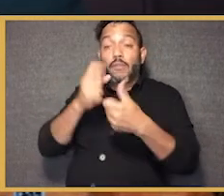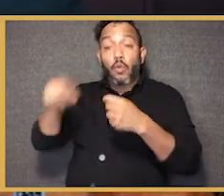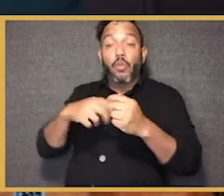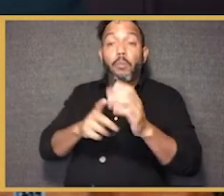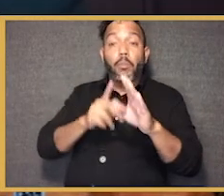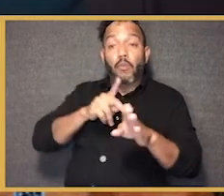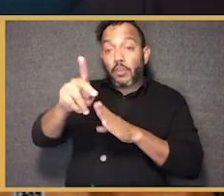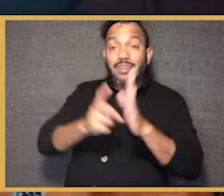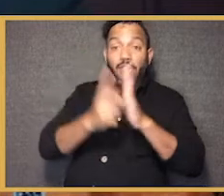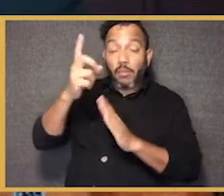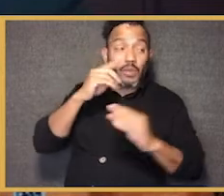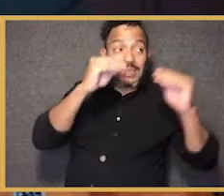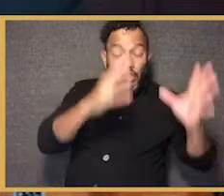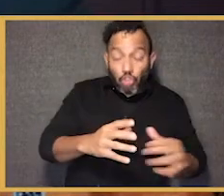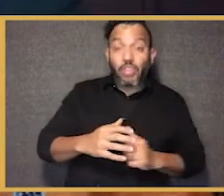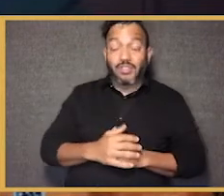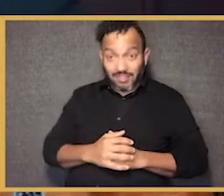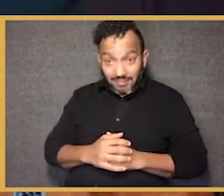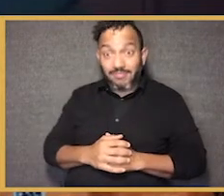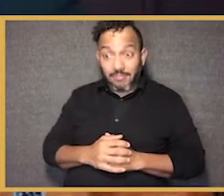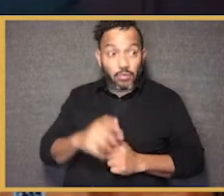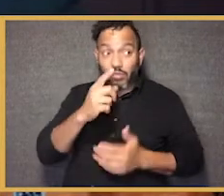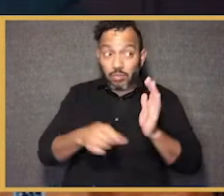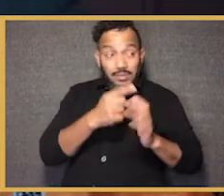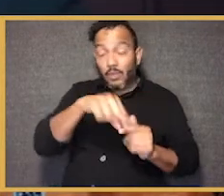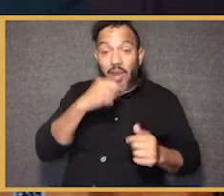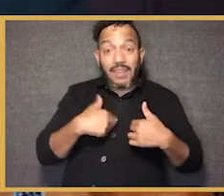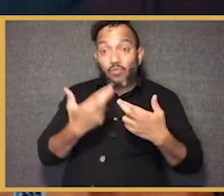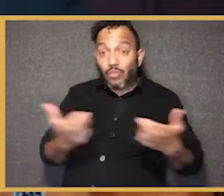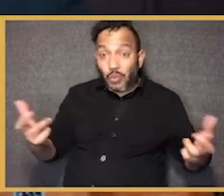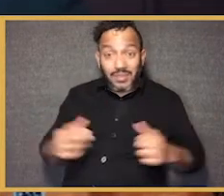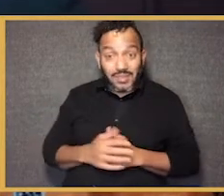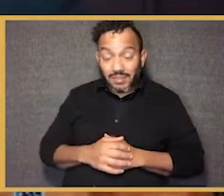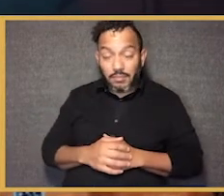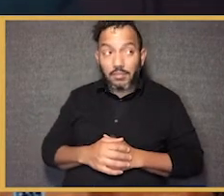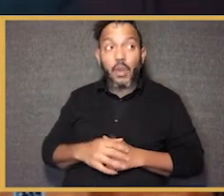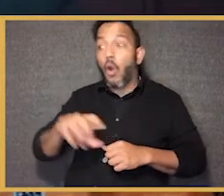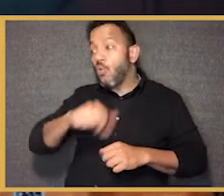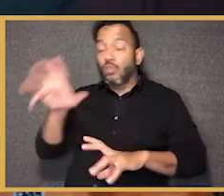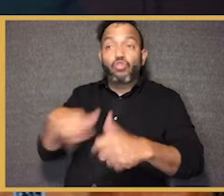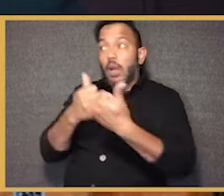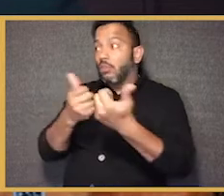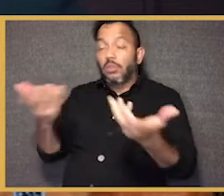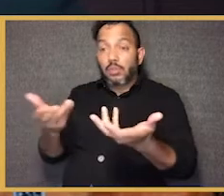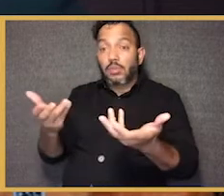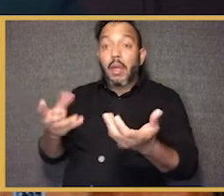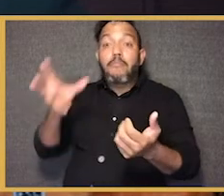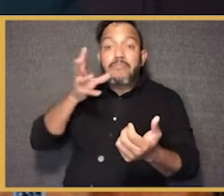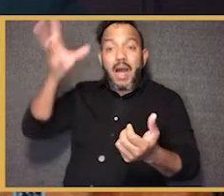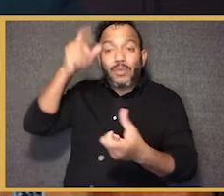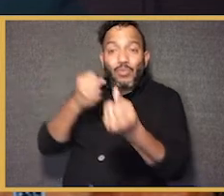professional development and support for teachers, particularly in high needs districts that don't have the resources. We had a challenge